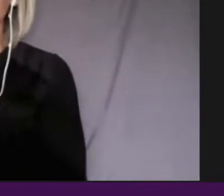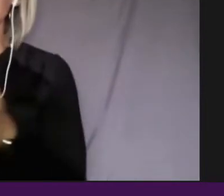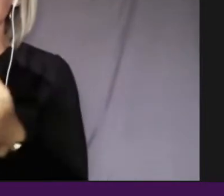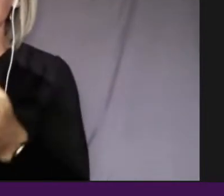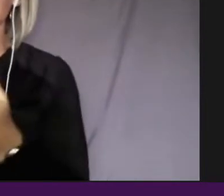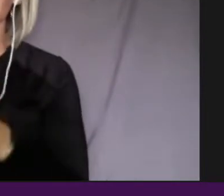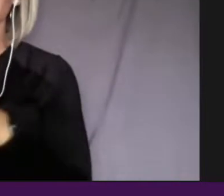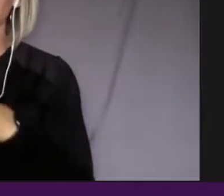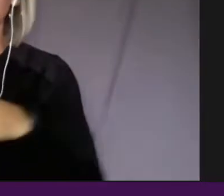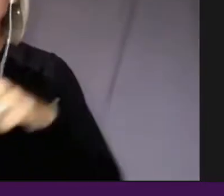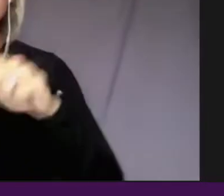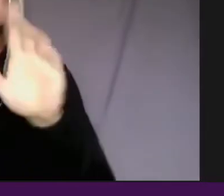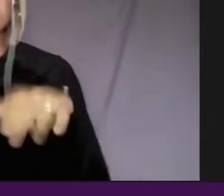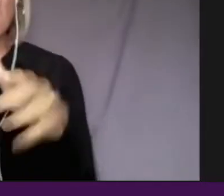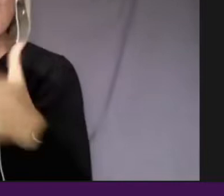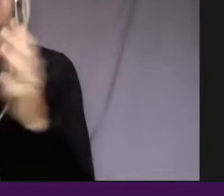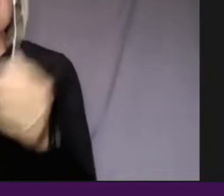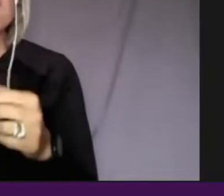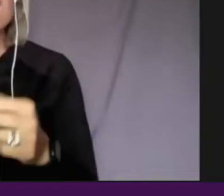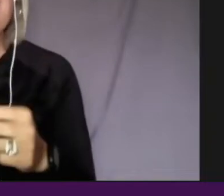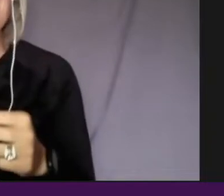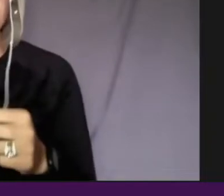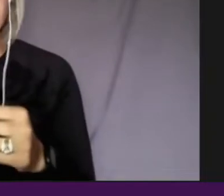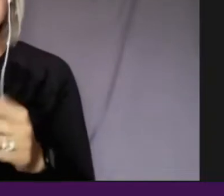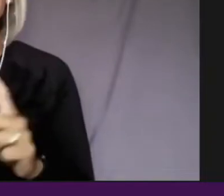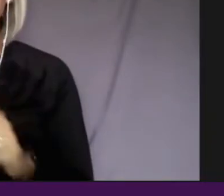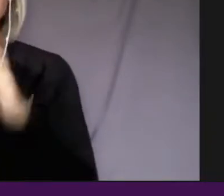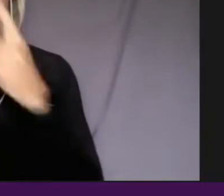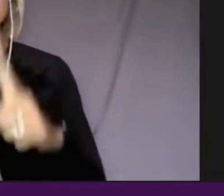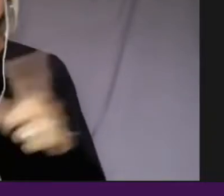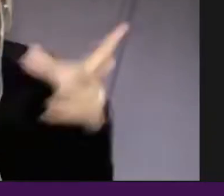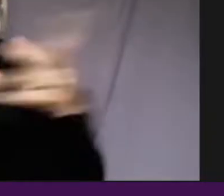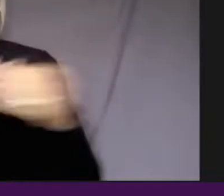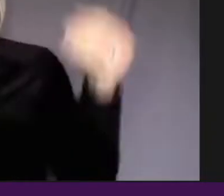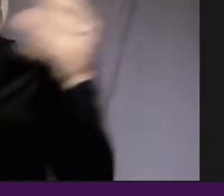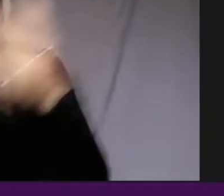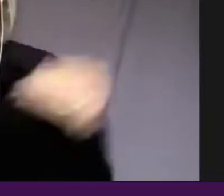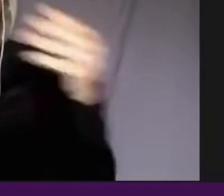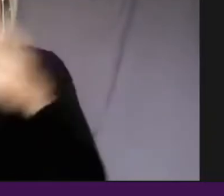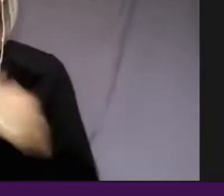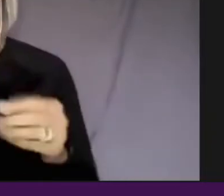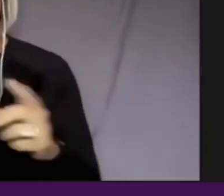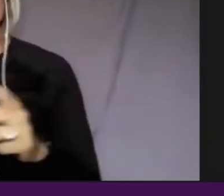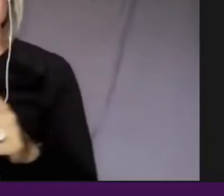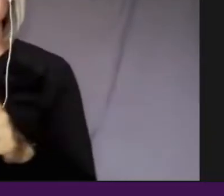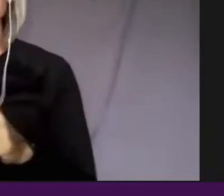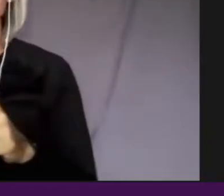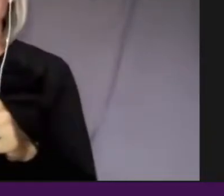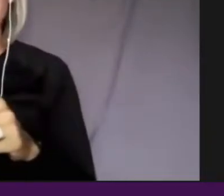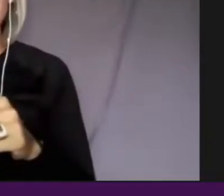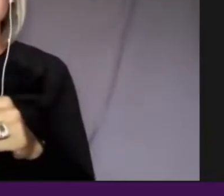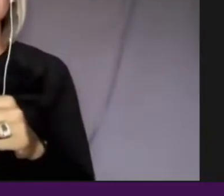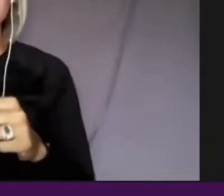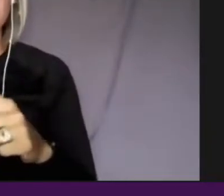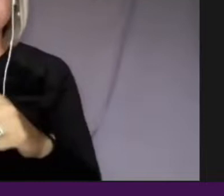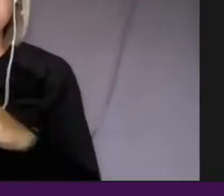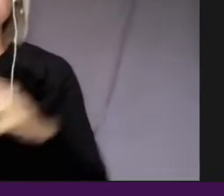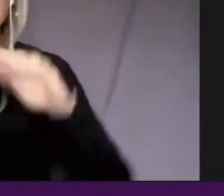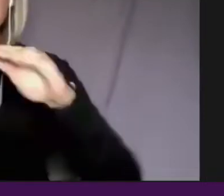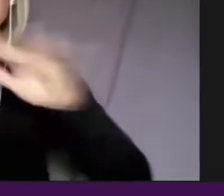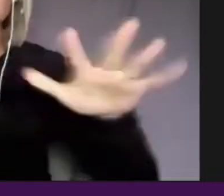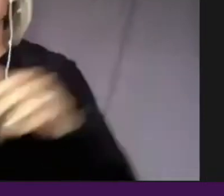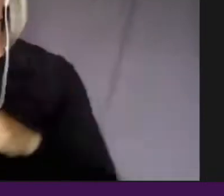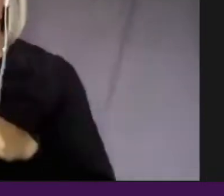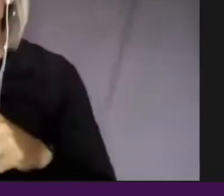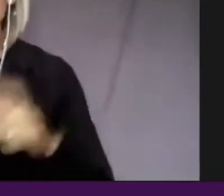know, what that journey was like, especially when you're telling a story that is not well known, not considered sort of a traditional